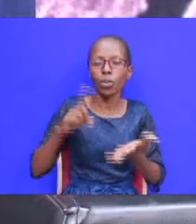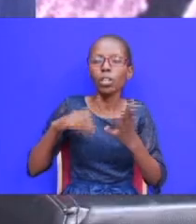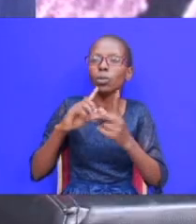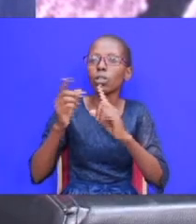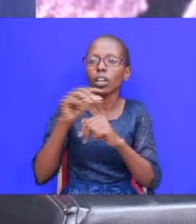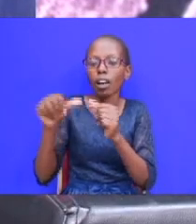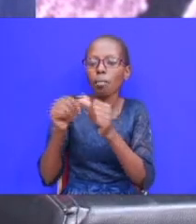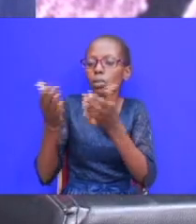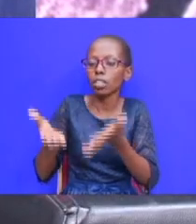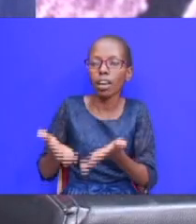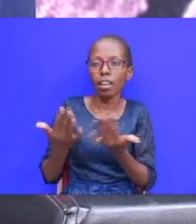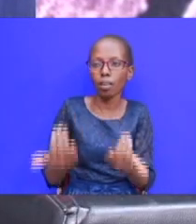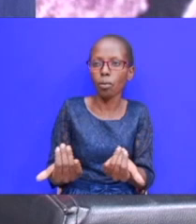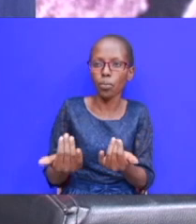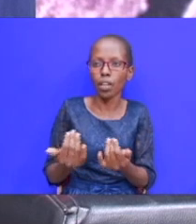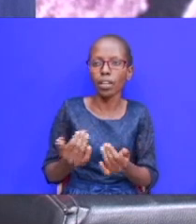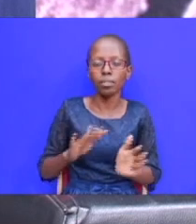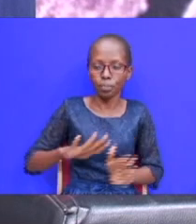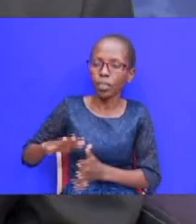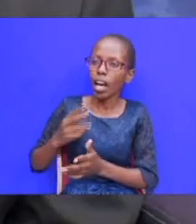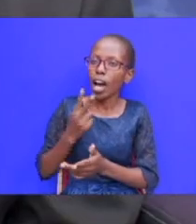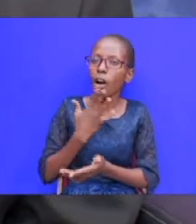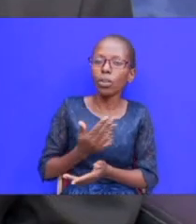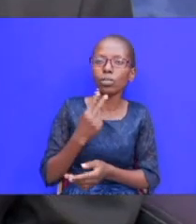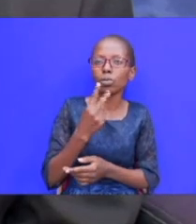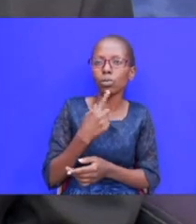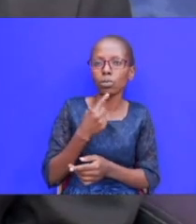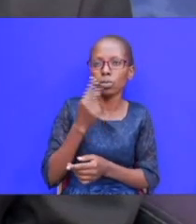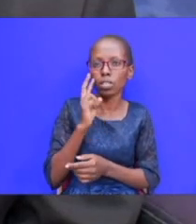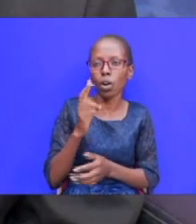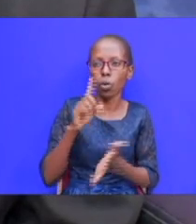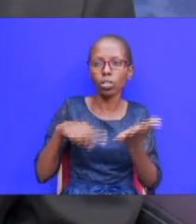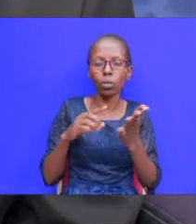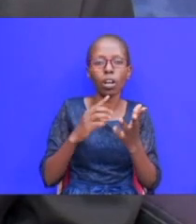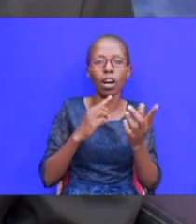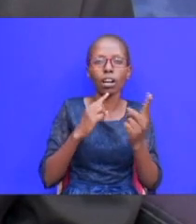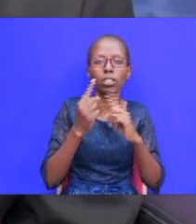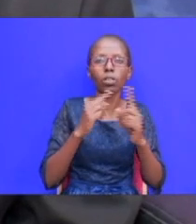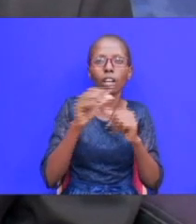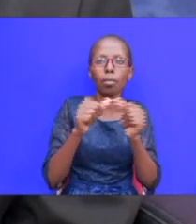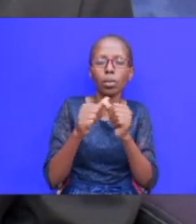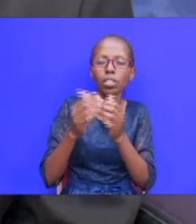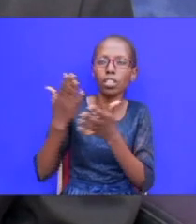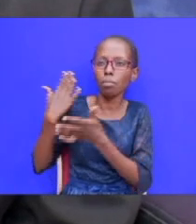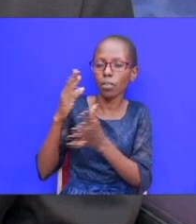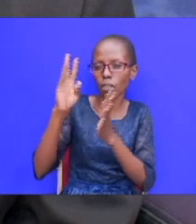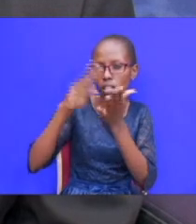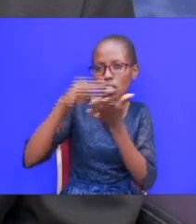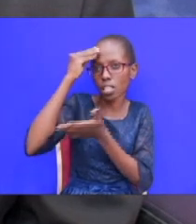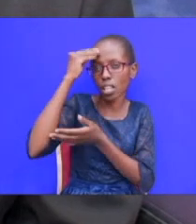talking about here yeah i am i want to see what we are talking about i think from the previous study in genesis chapter 27